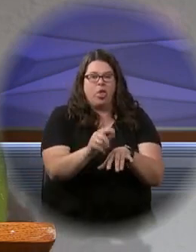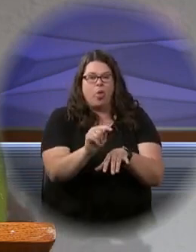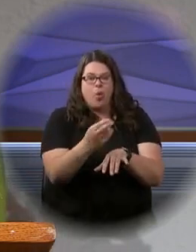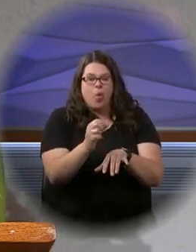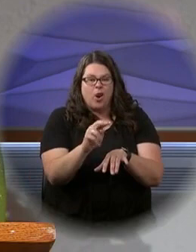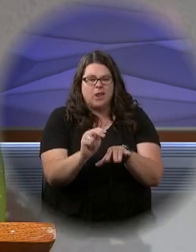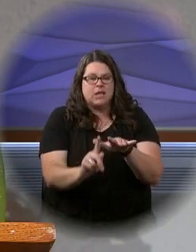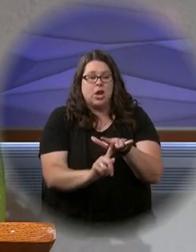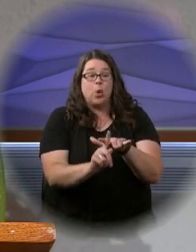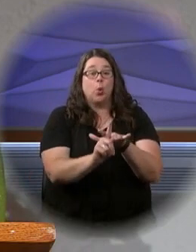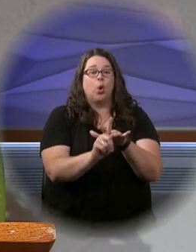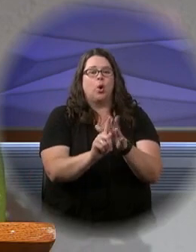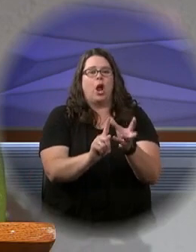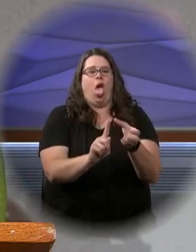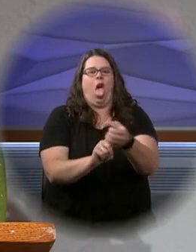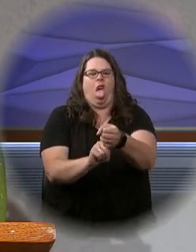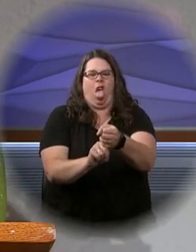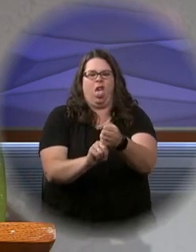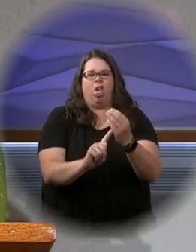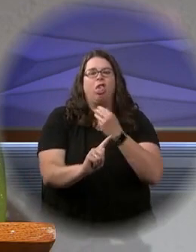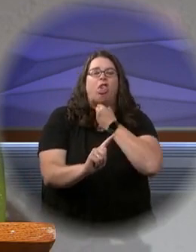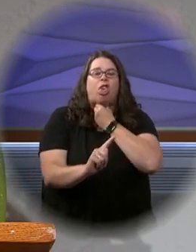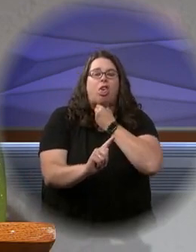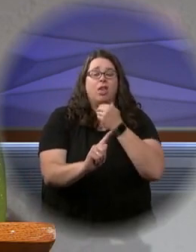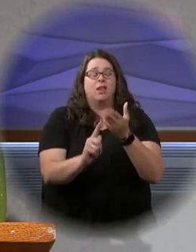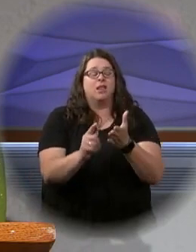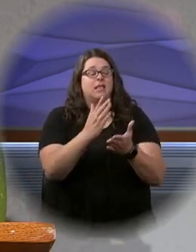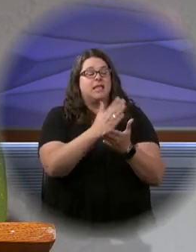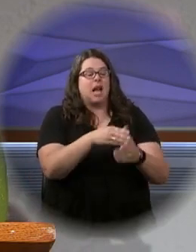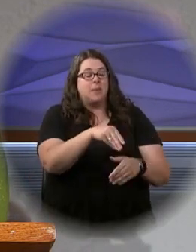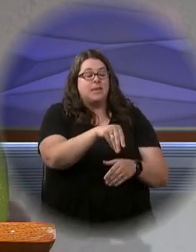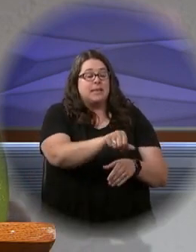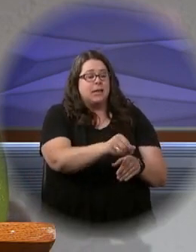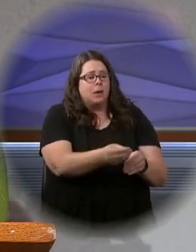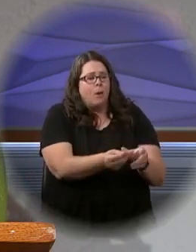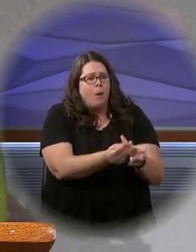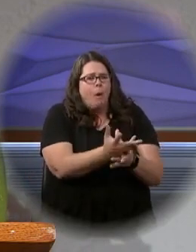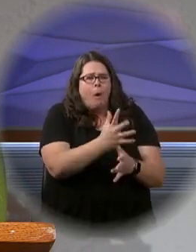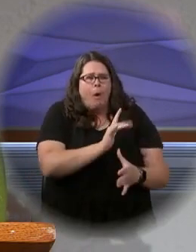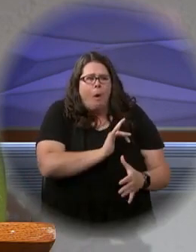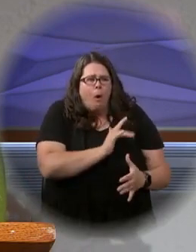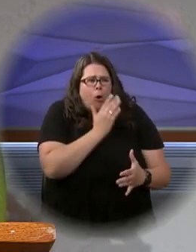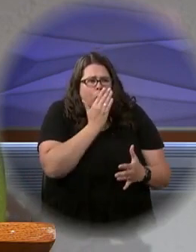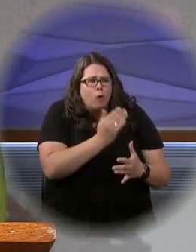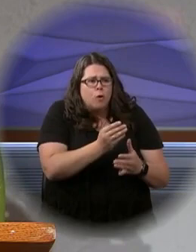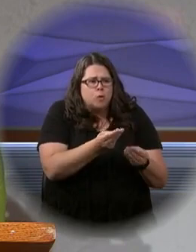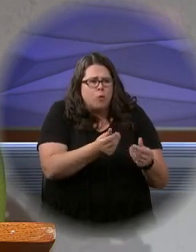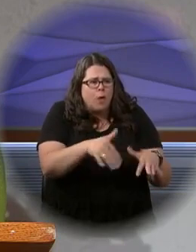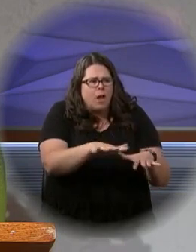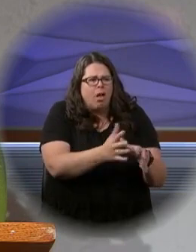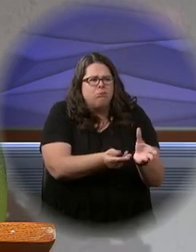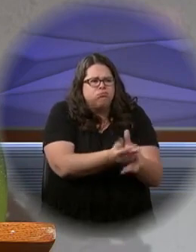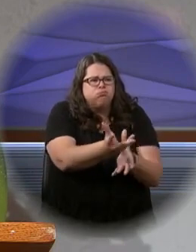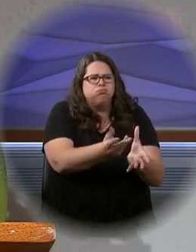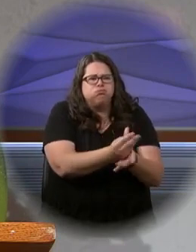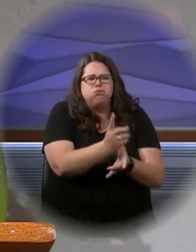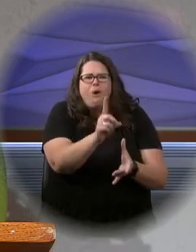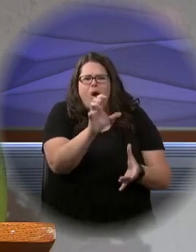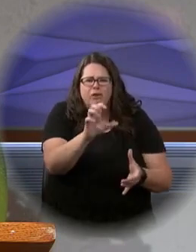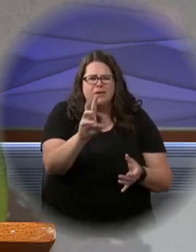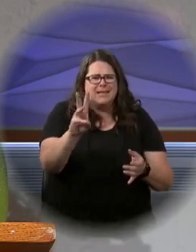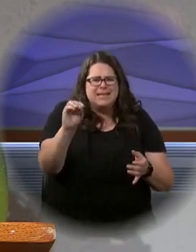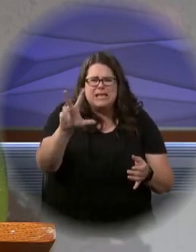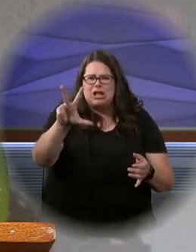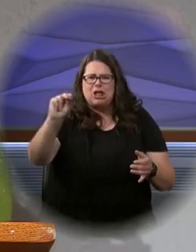up and choked it. Some seed fell on rich soil and produced fruit, a hundred or sixty or